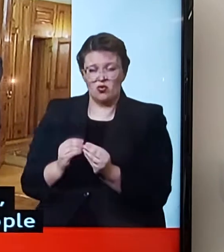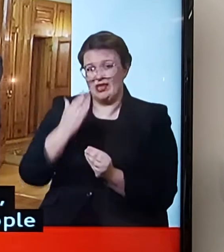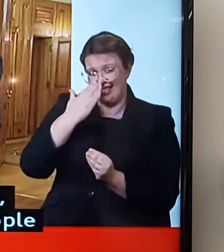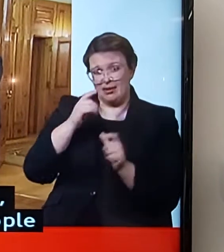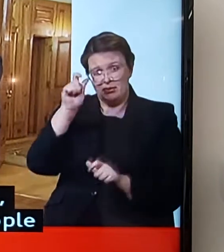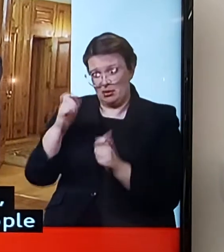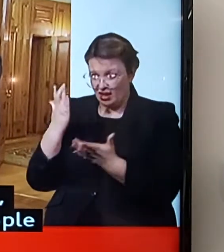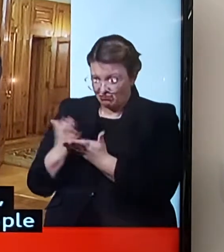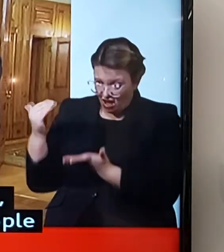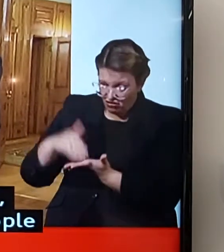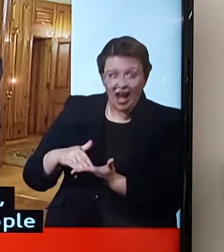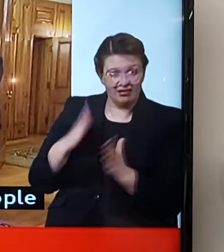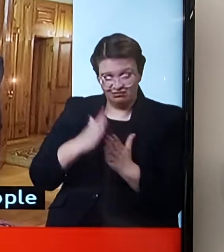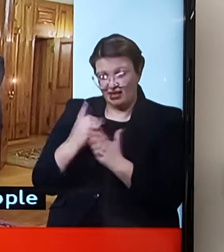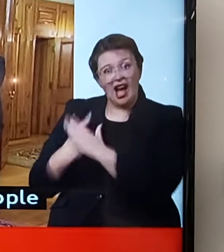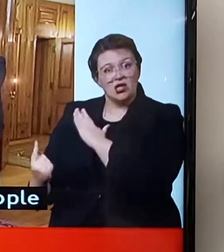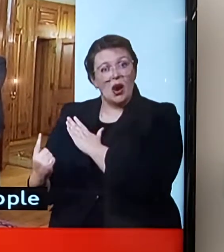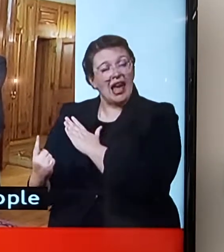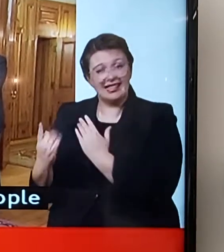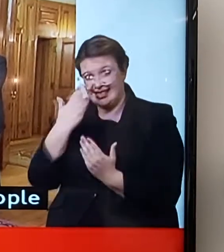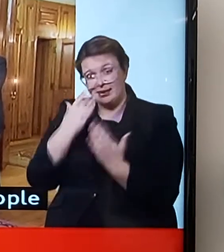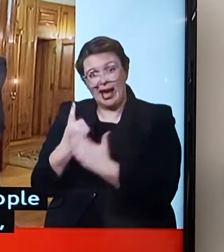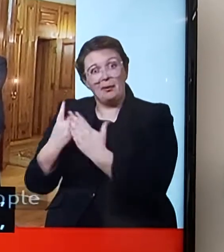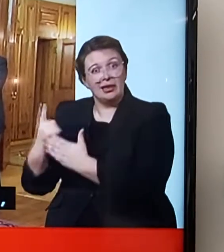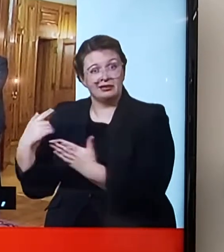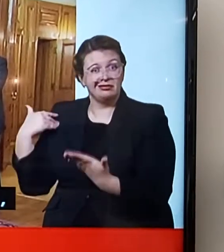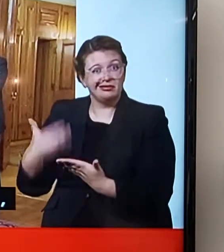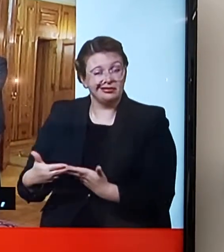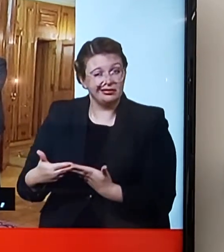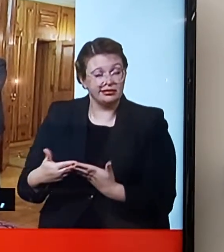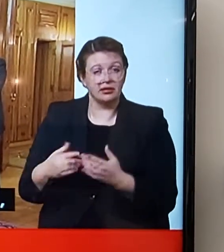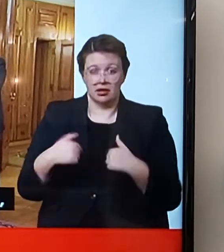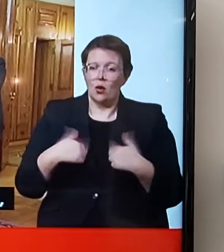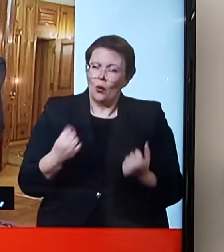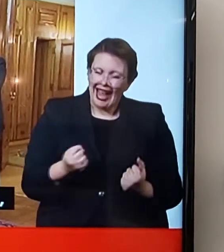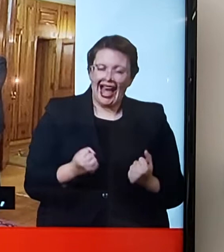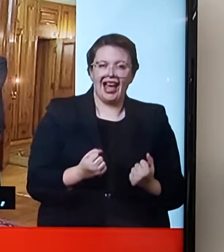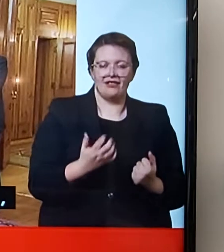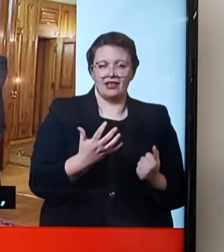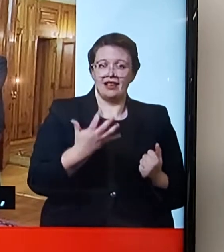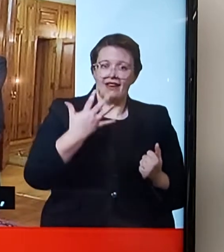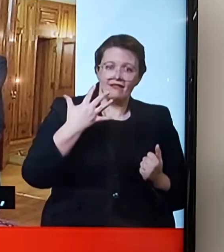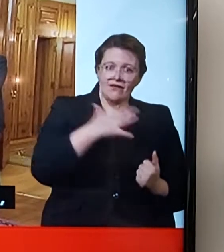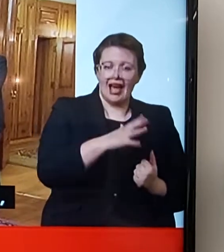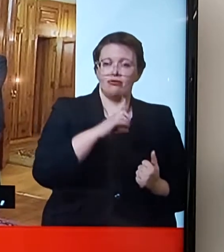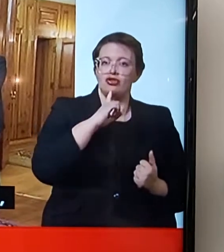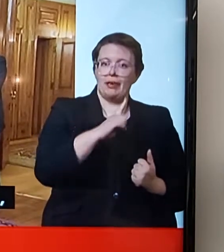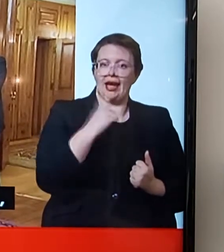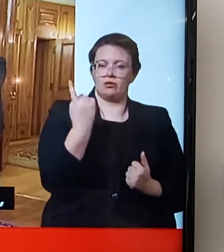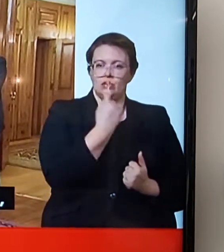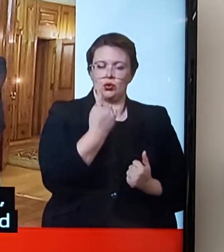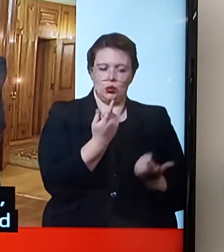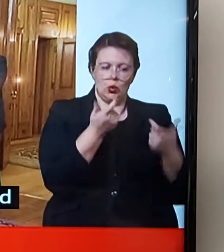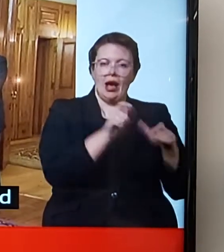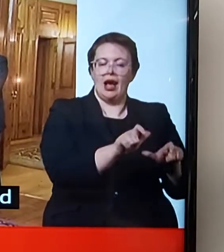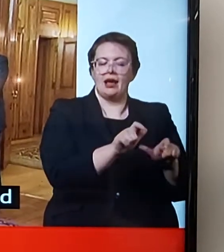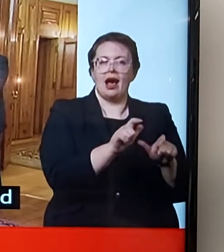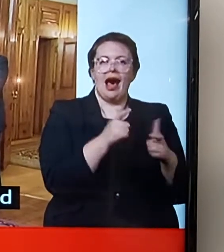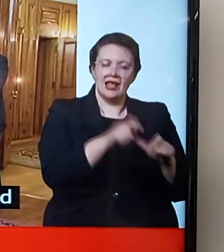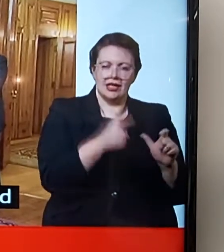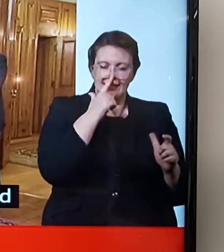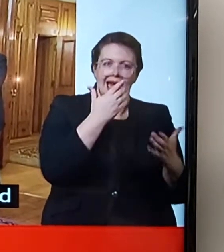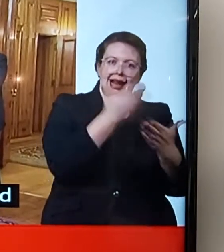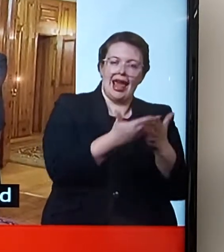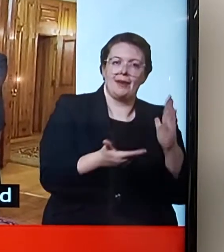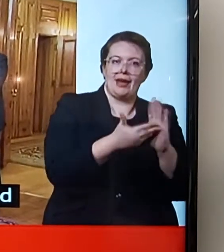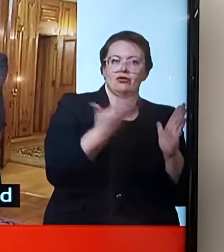and have been. Don't forget that in addition to the 500 pounds, it's a 10,000 pound fine if you don't, in addition to all the other